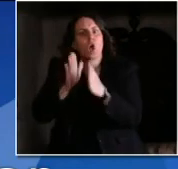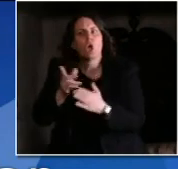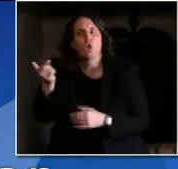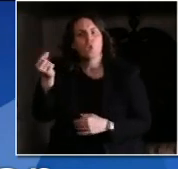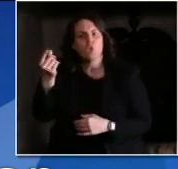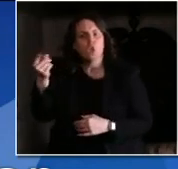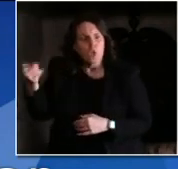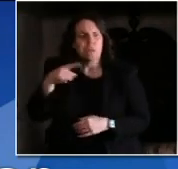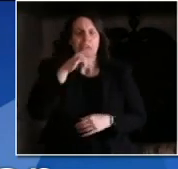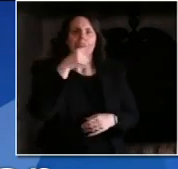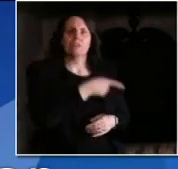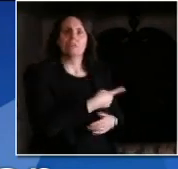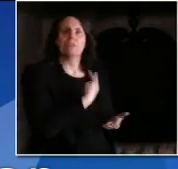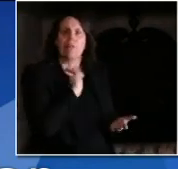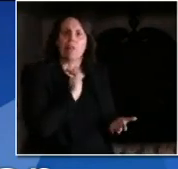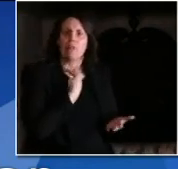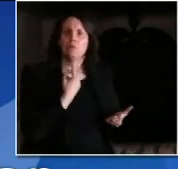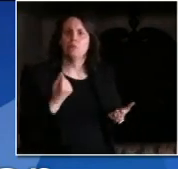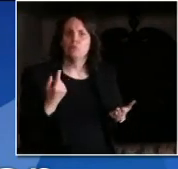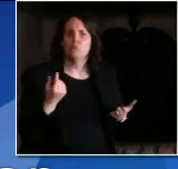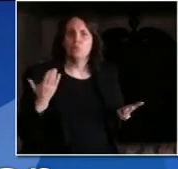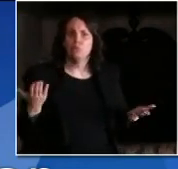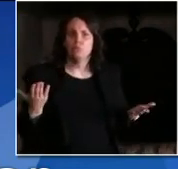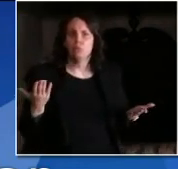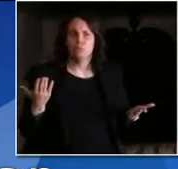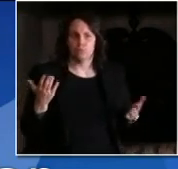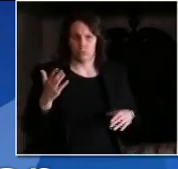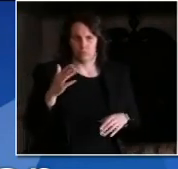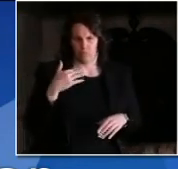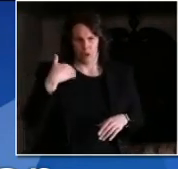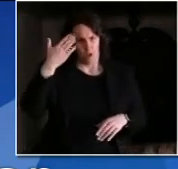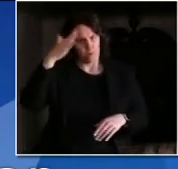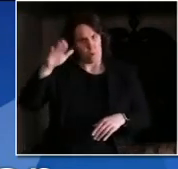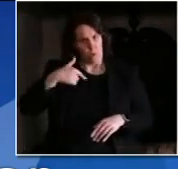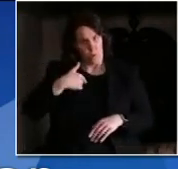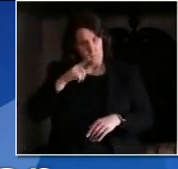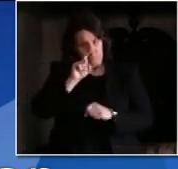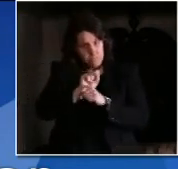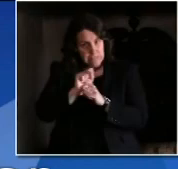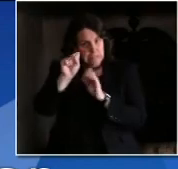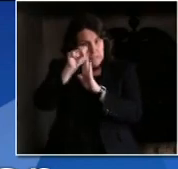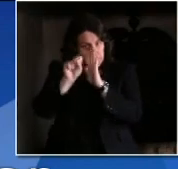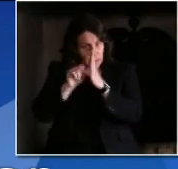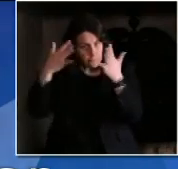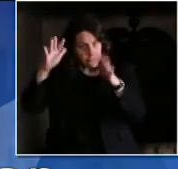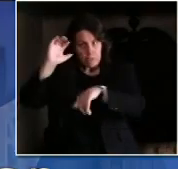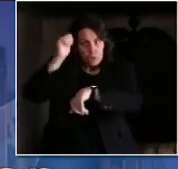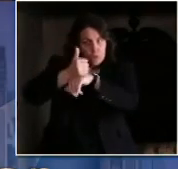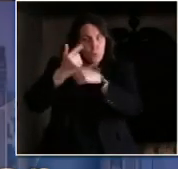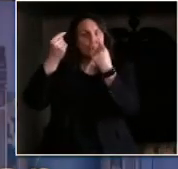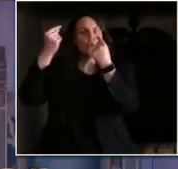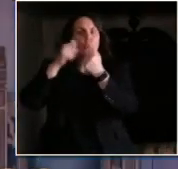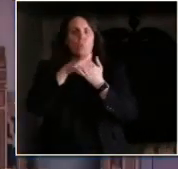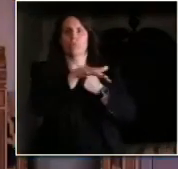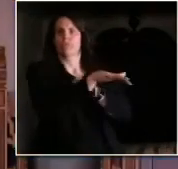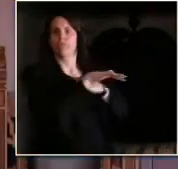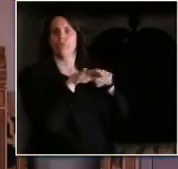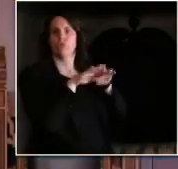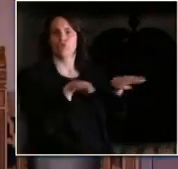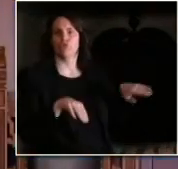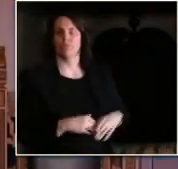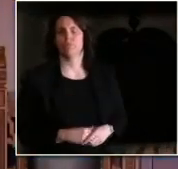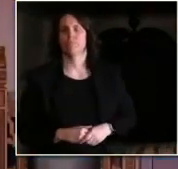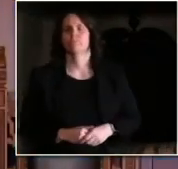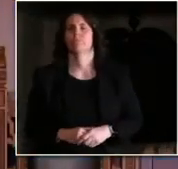continuing to address this issue as we move forward with the order extended? Well, we've had great partnerships with